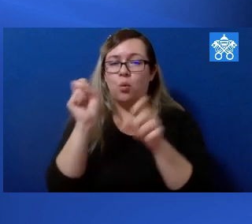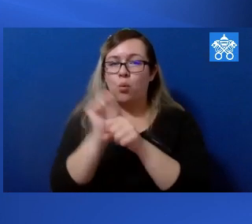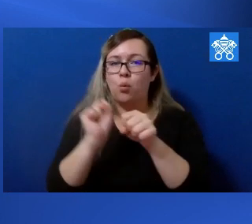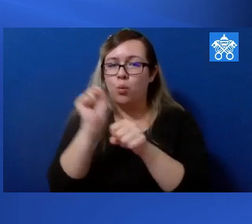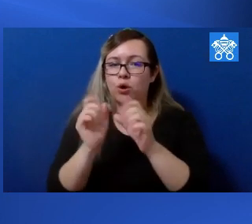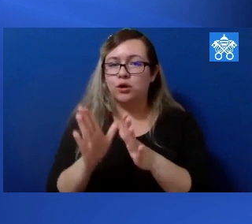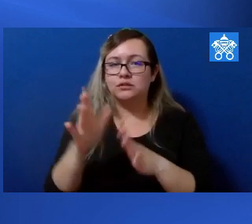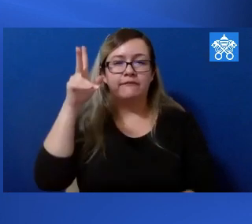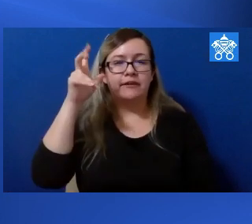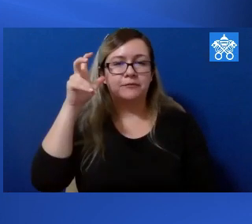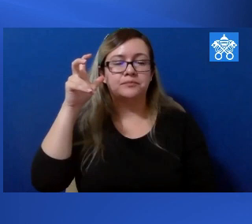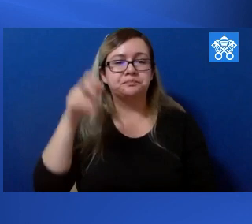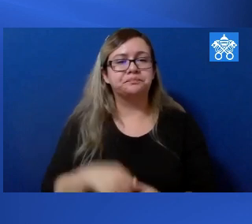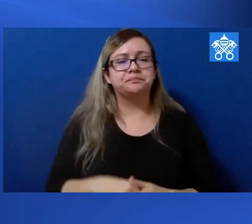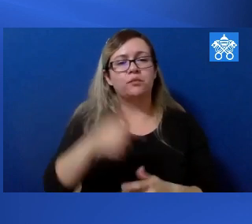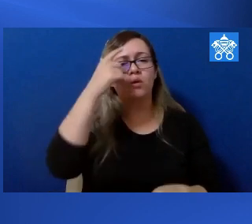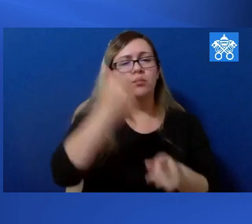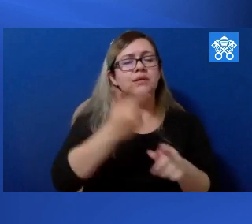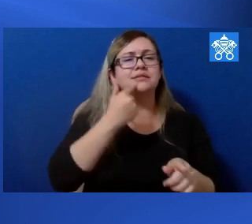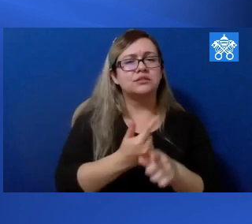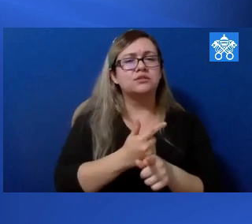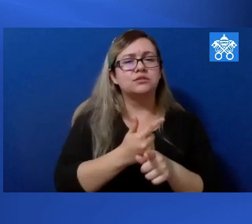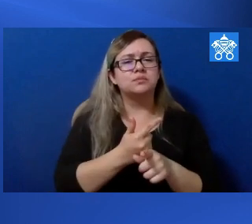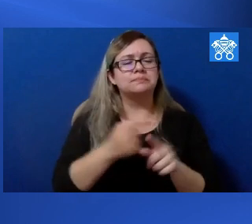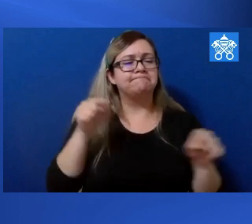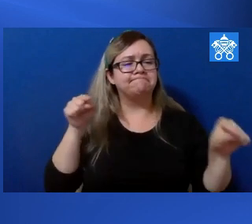Brothers and sisters, which side are we on?